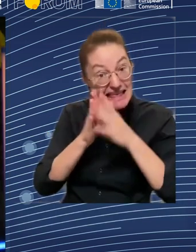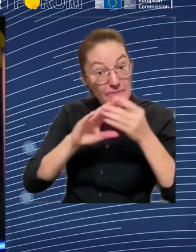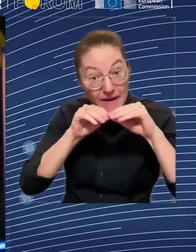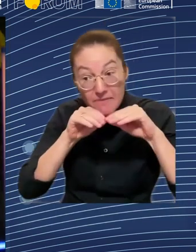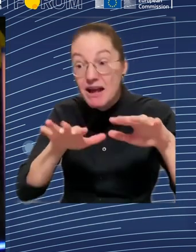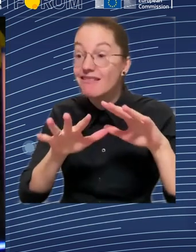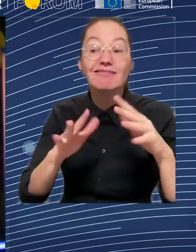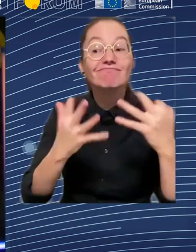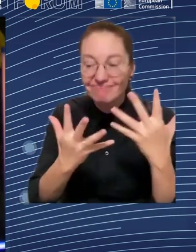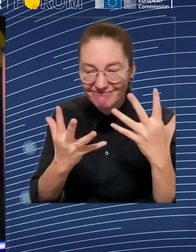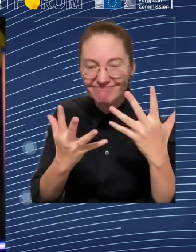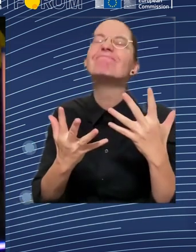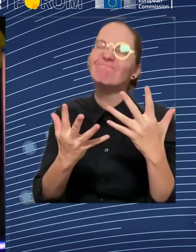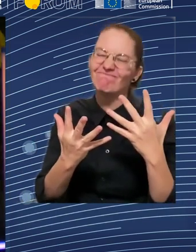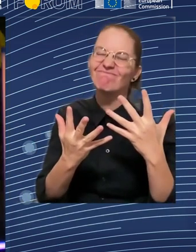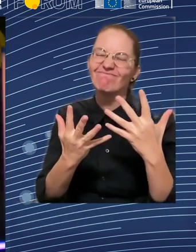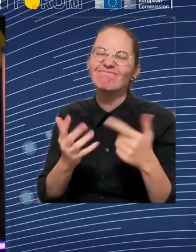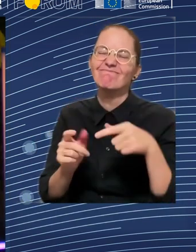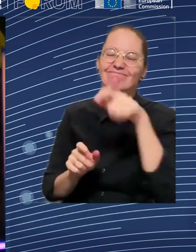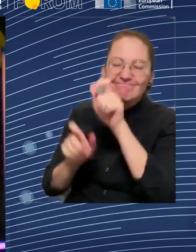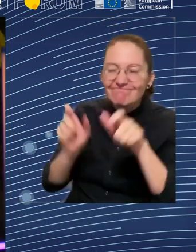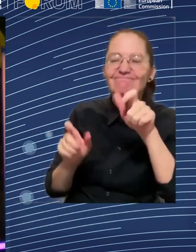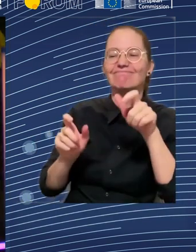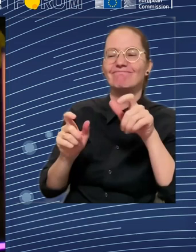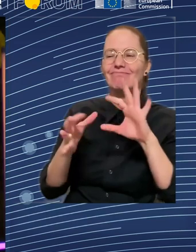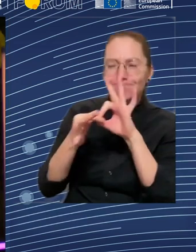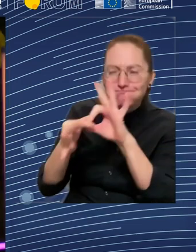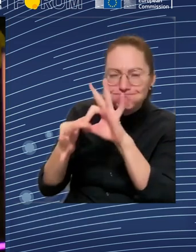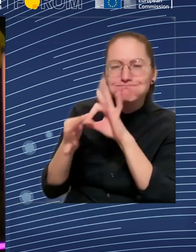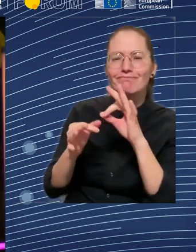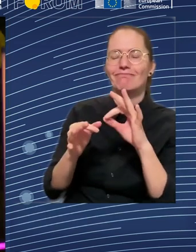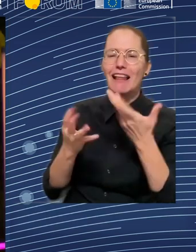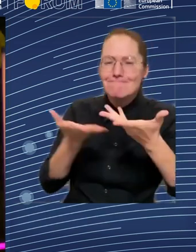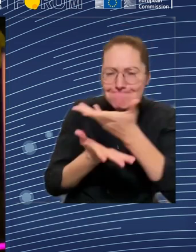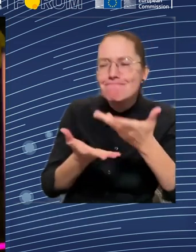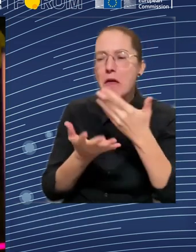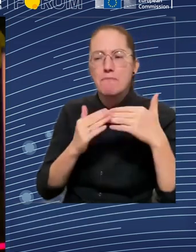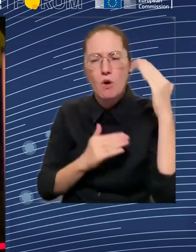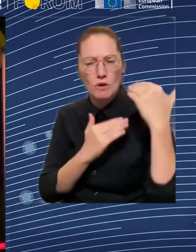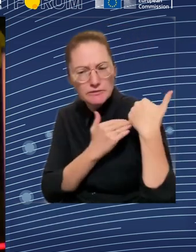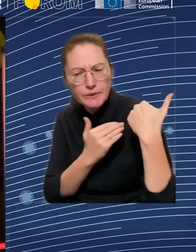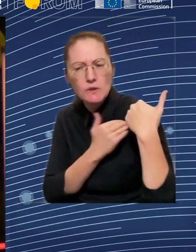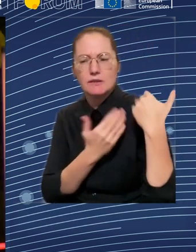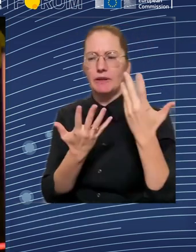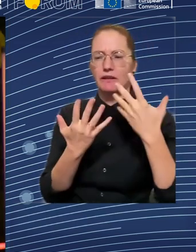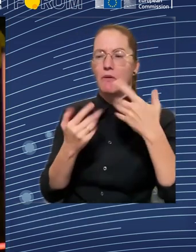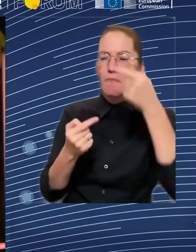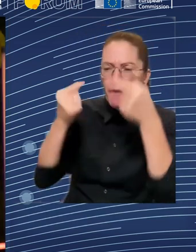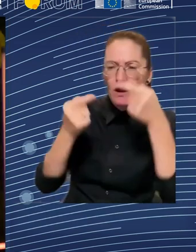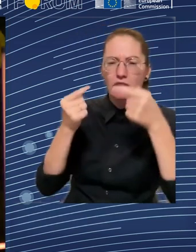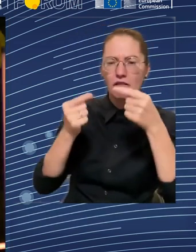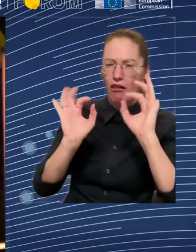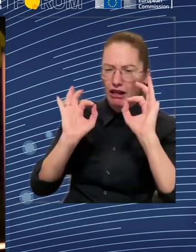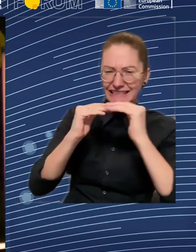that will really affect the citizens, something which sometimes is deprived